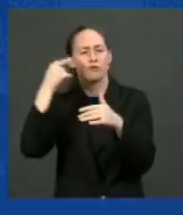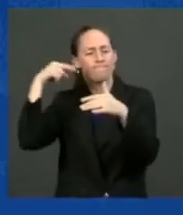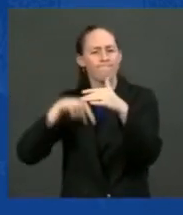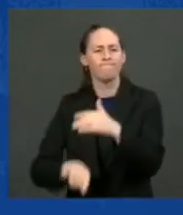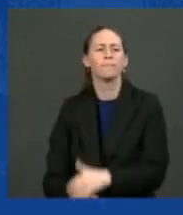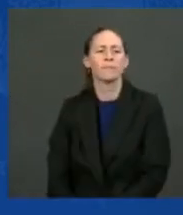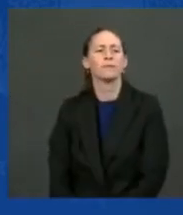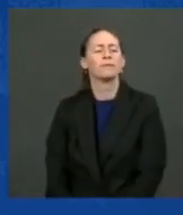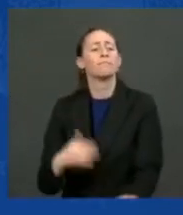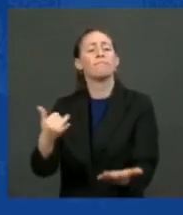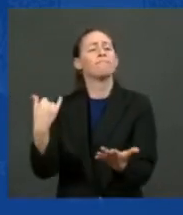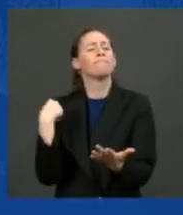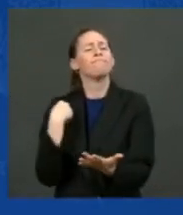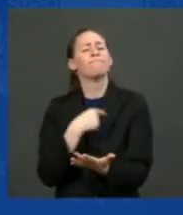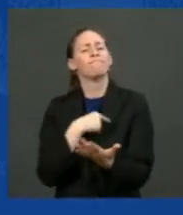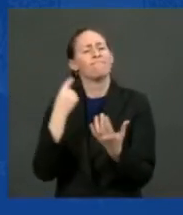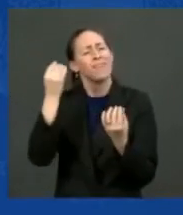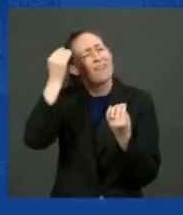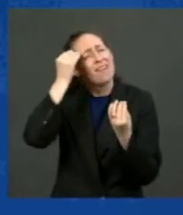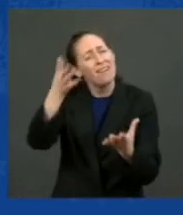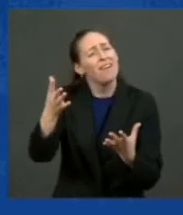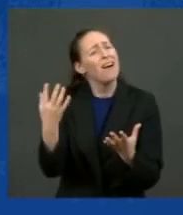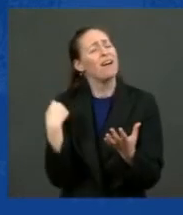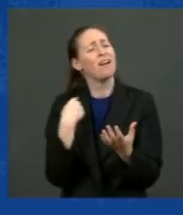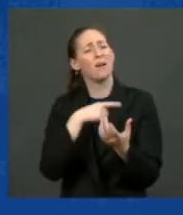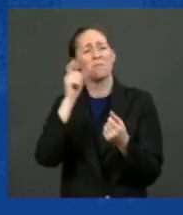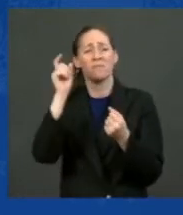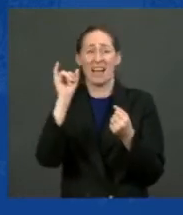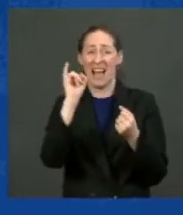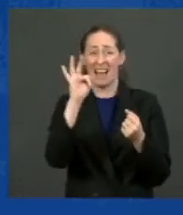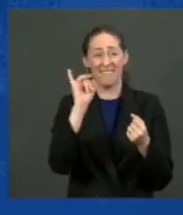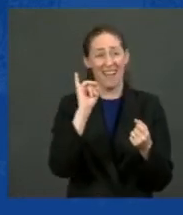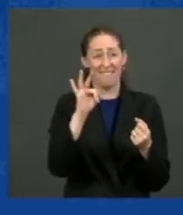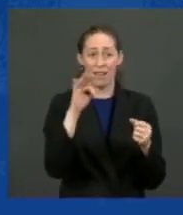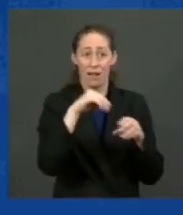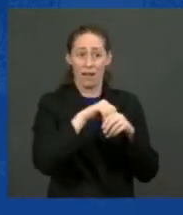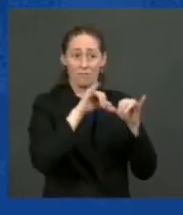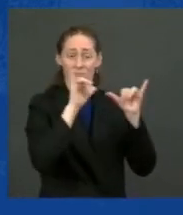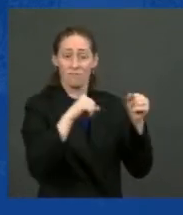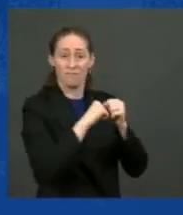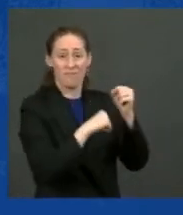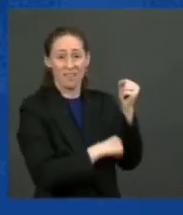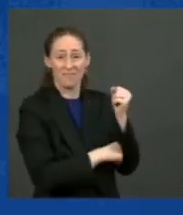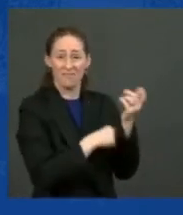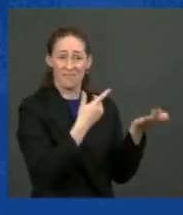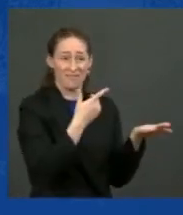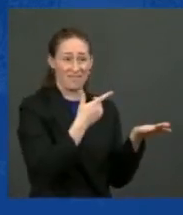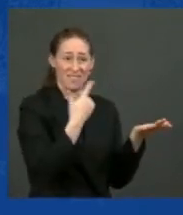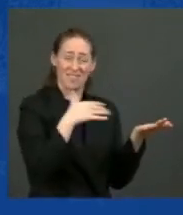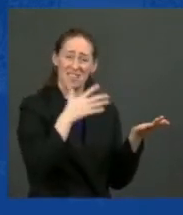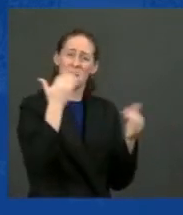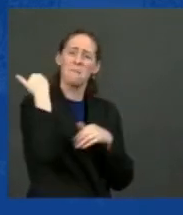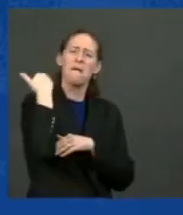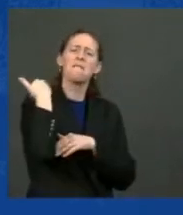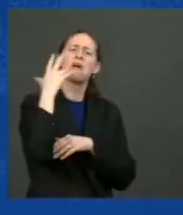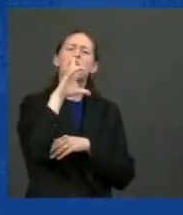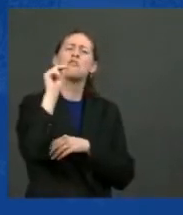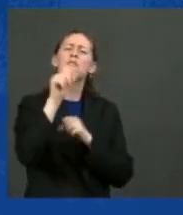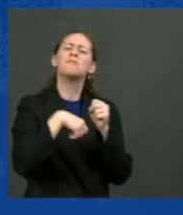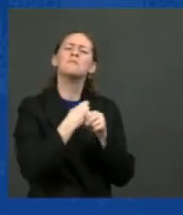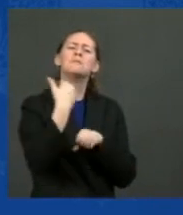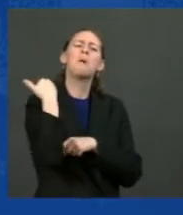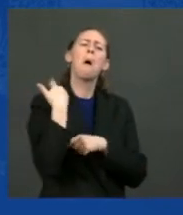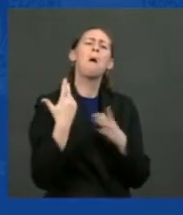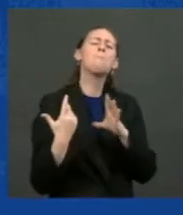We haven't passed a major infrastructure bill for decades in this country. It used to be a normal thing to do. Right. Used to be a bipartisan